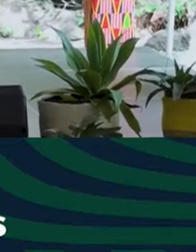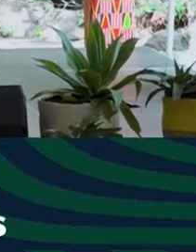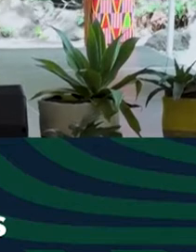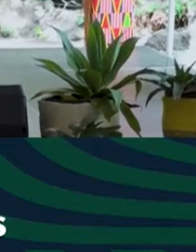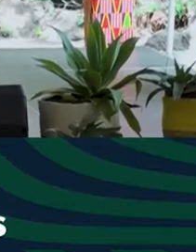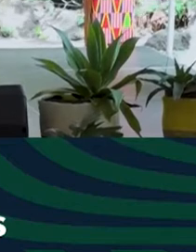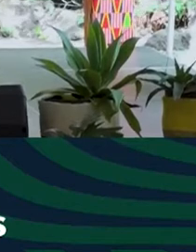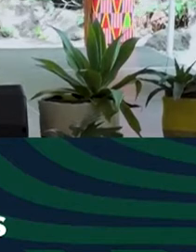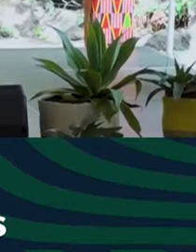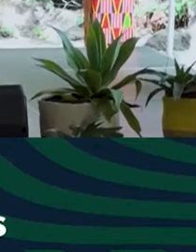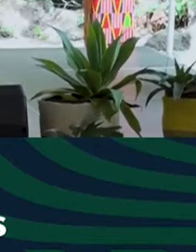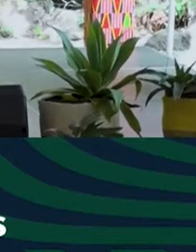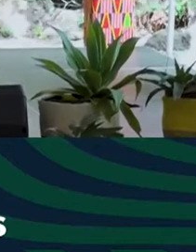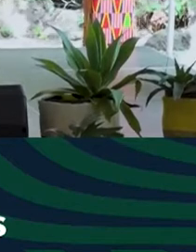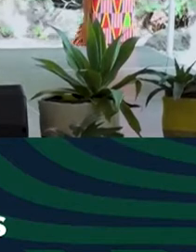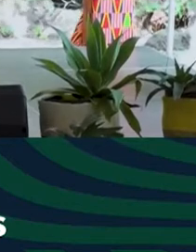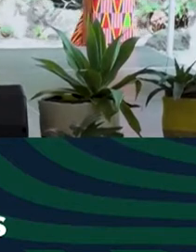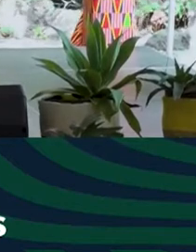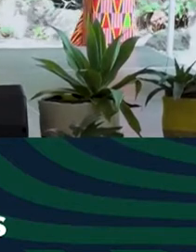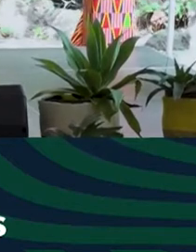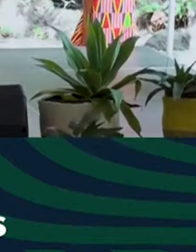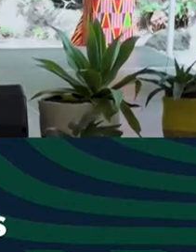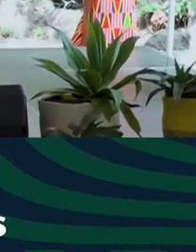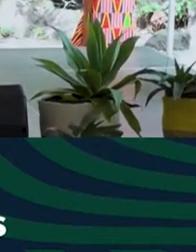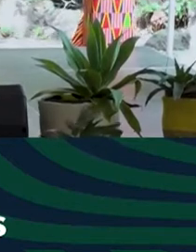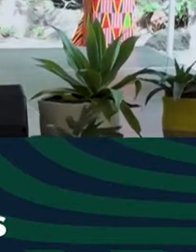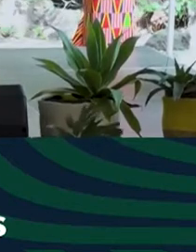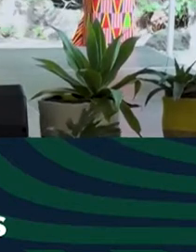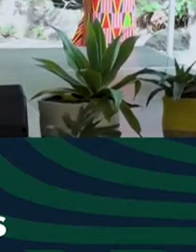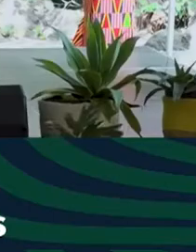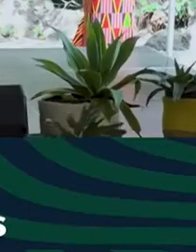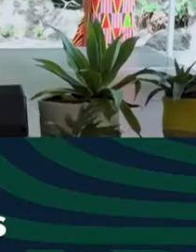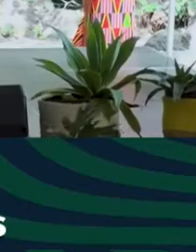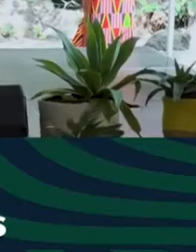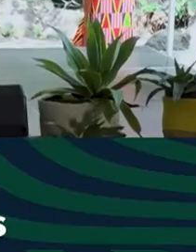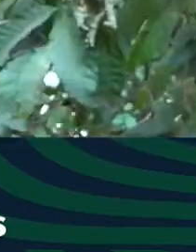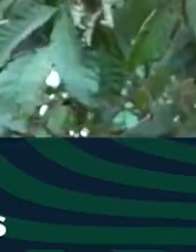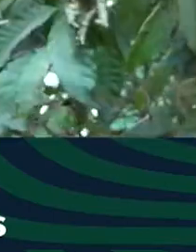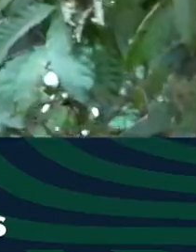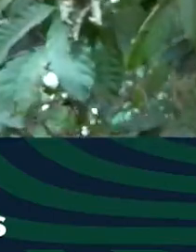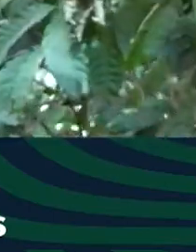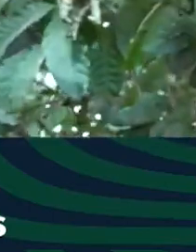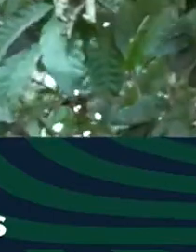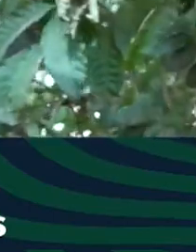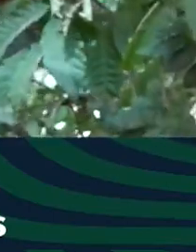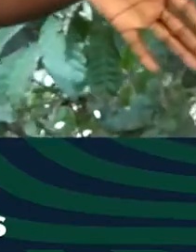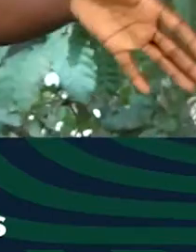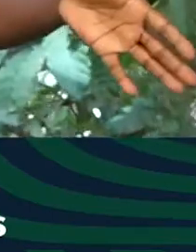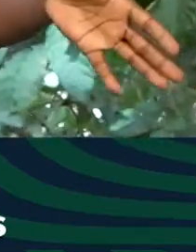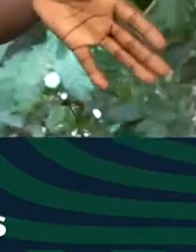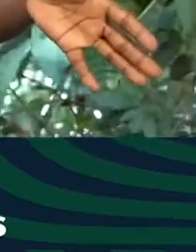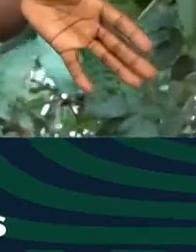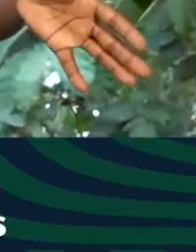intervention. A lot of time. This is a conversation. So there's the book of life there and then there